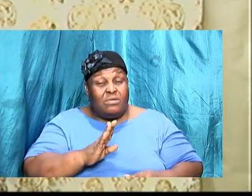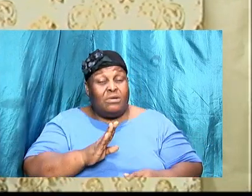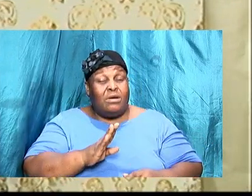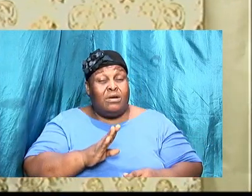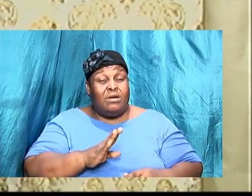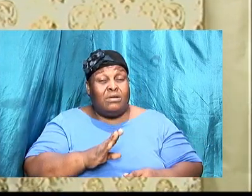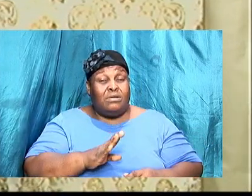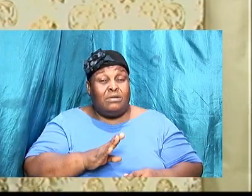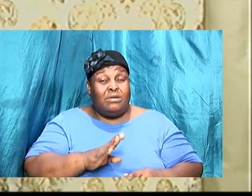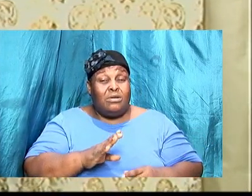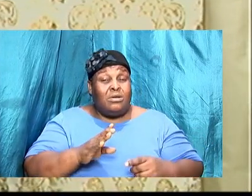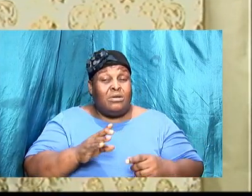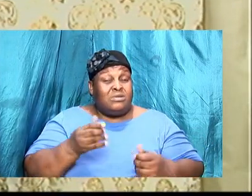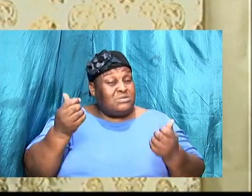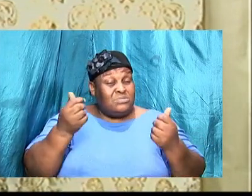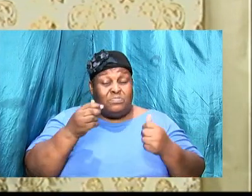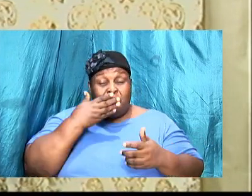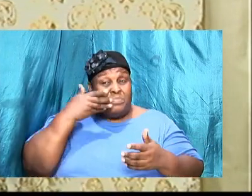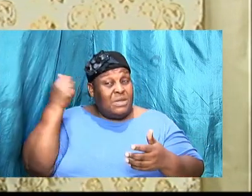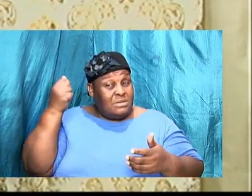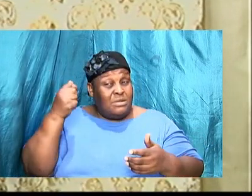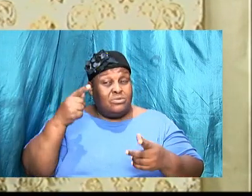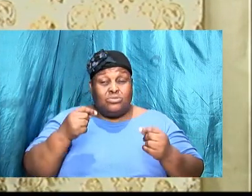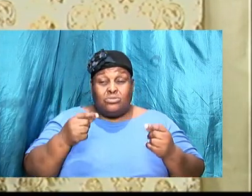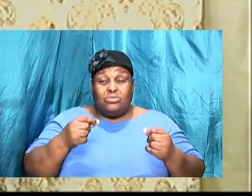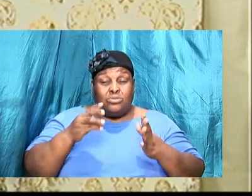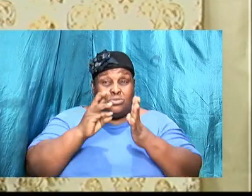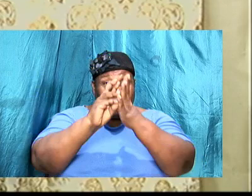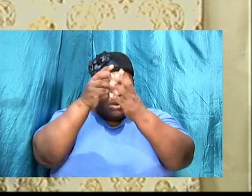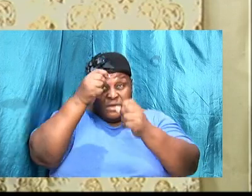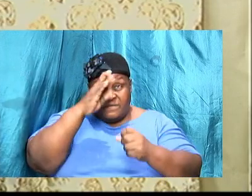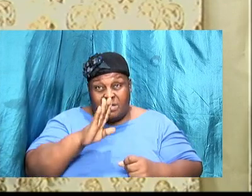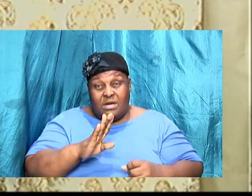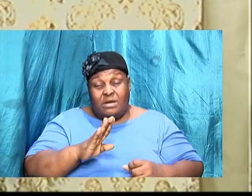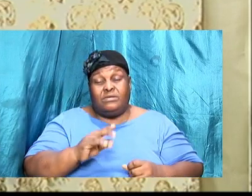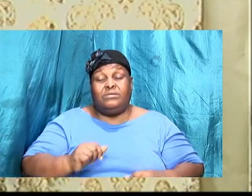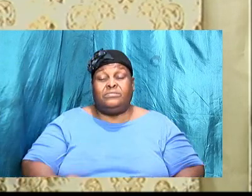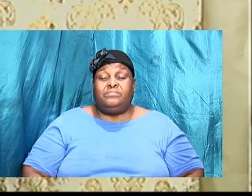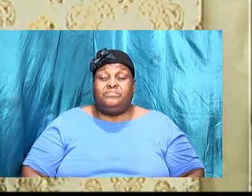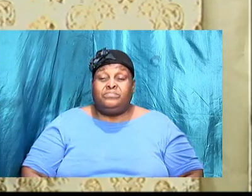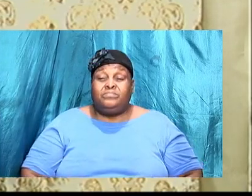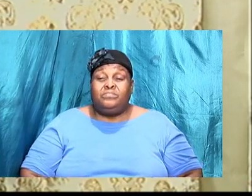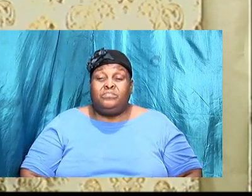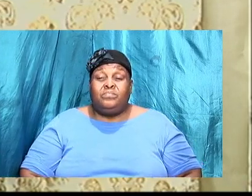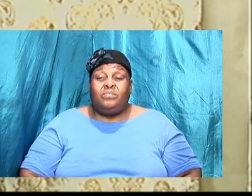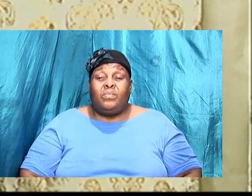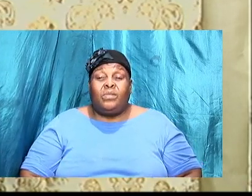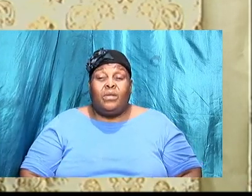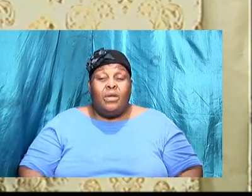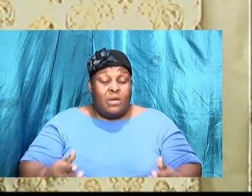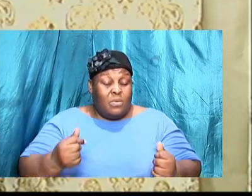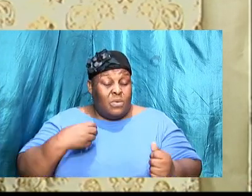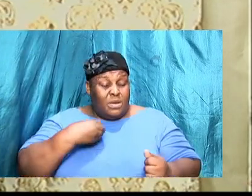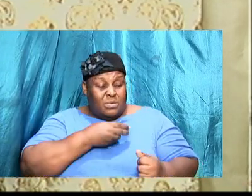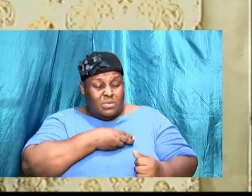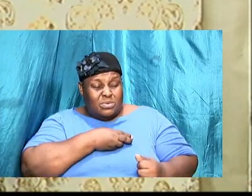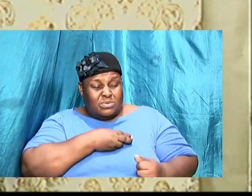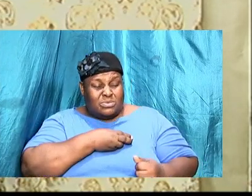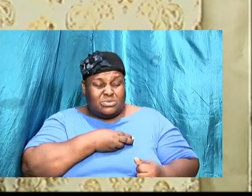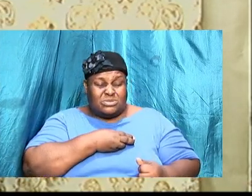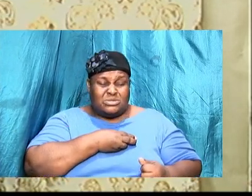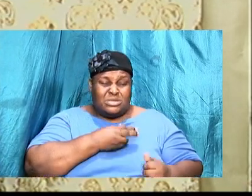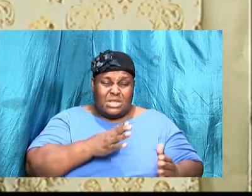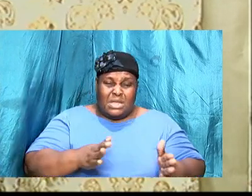because this is what God wants us to do. I would like us to know that when God, this plan that God